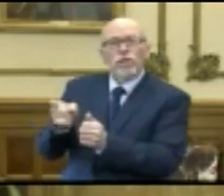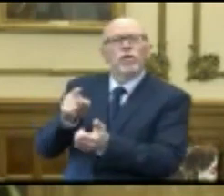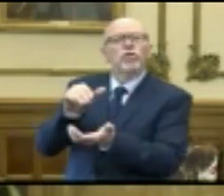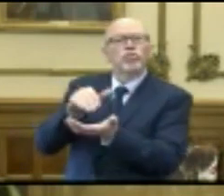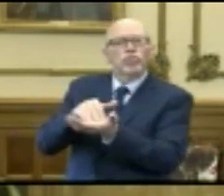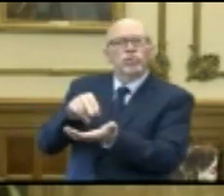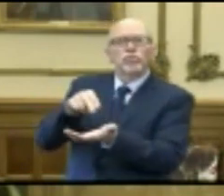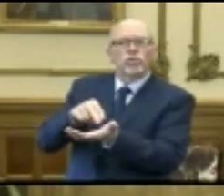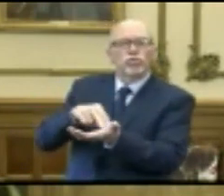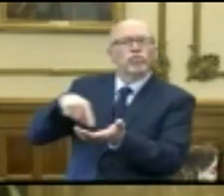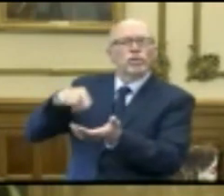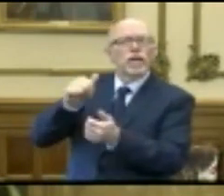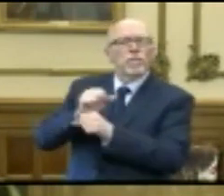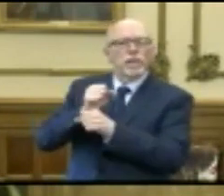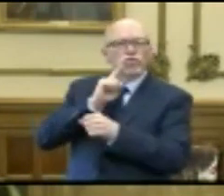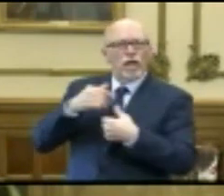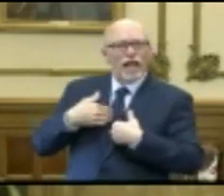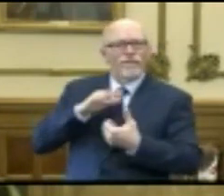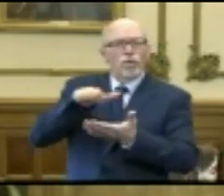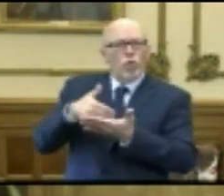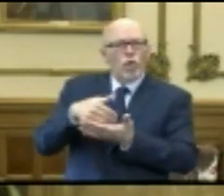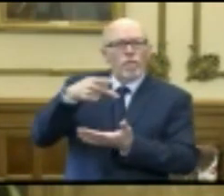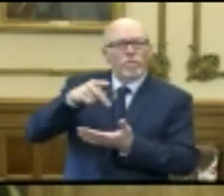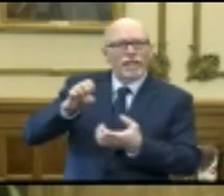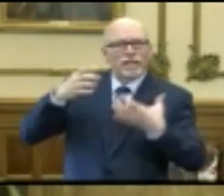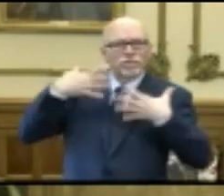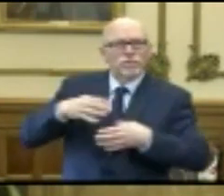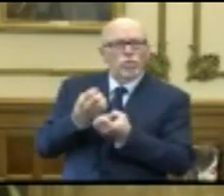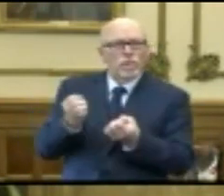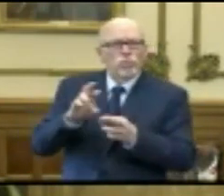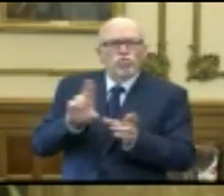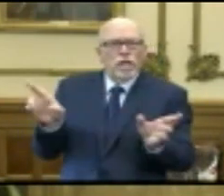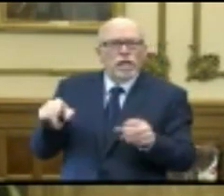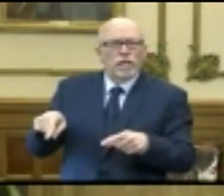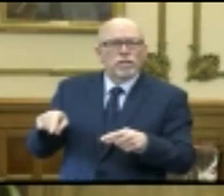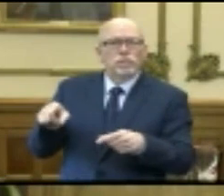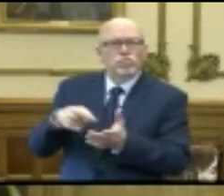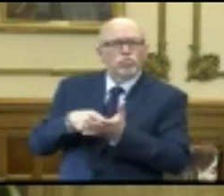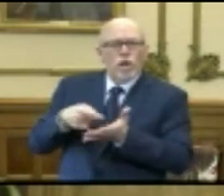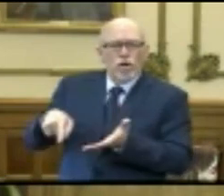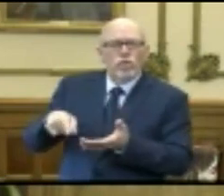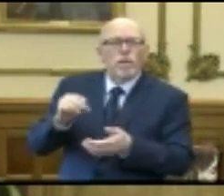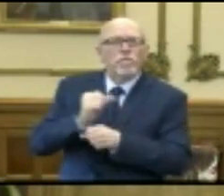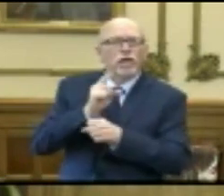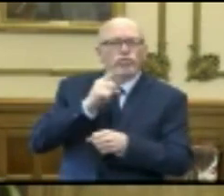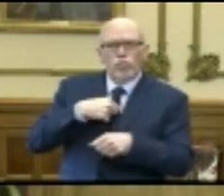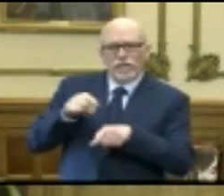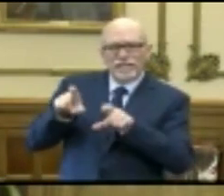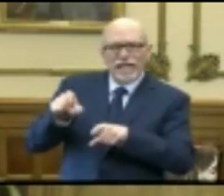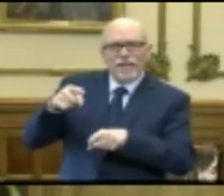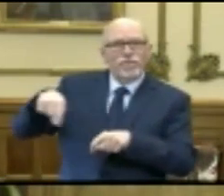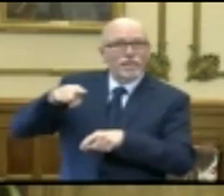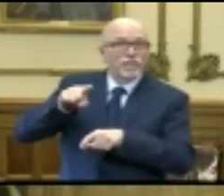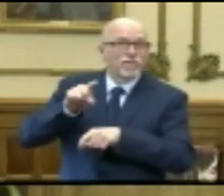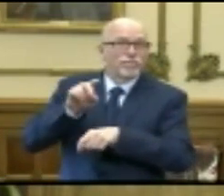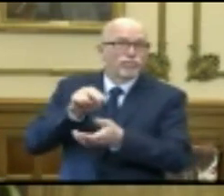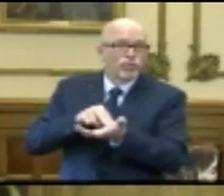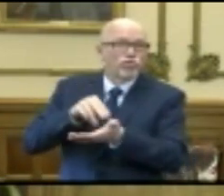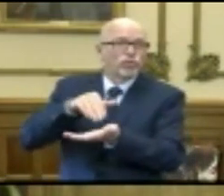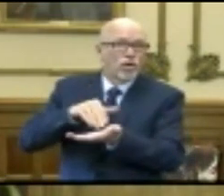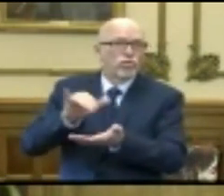sure that they have all the PPE that they need and are required, and making sure that we are testing them as indicated.